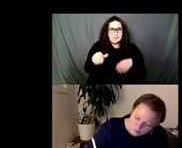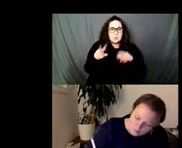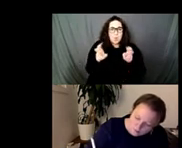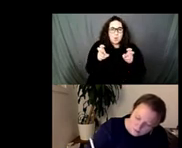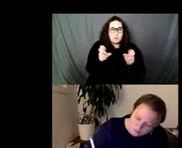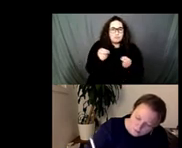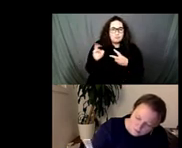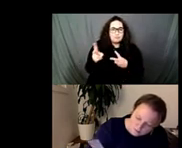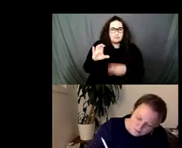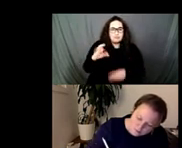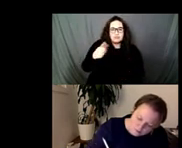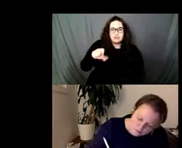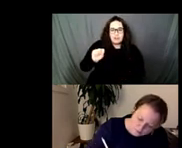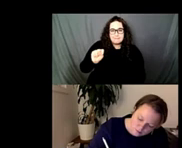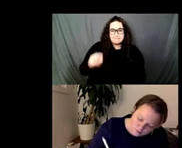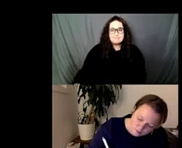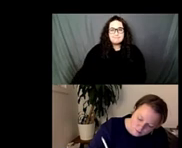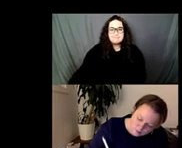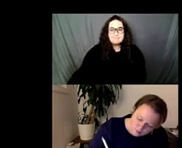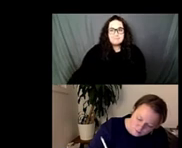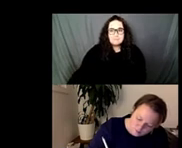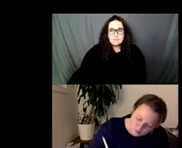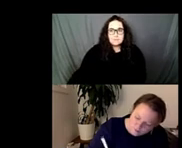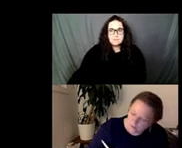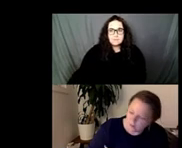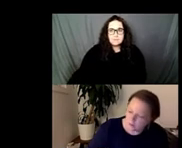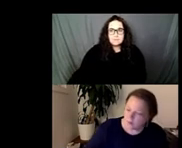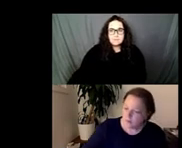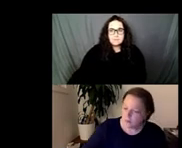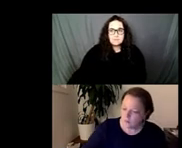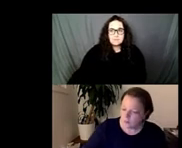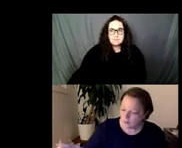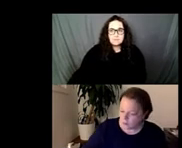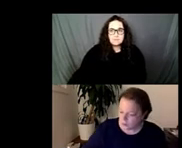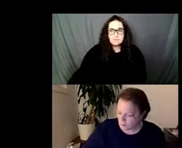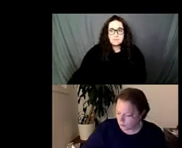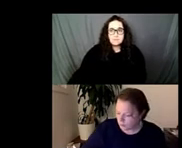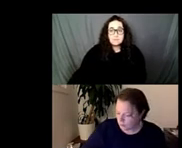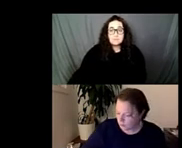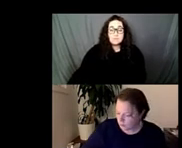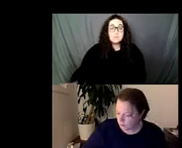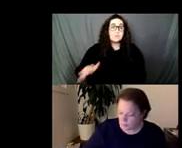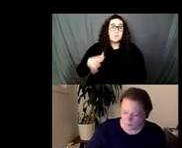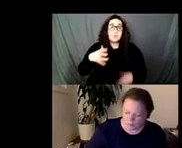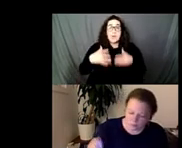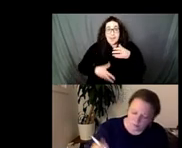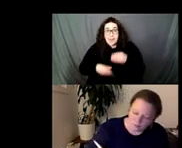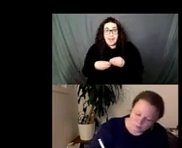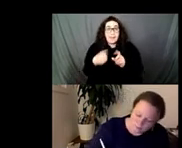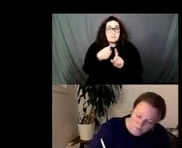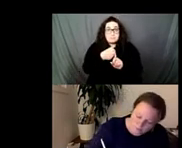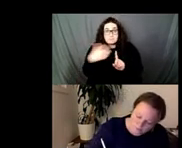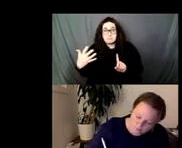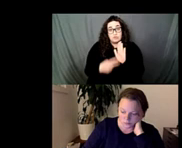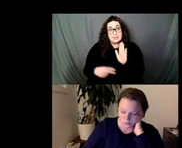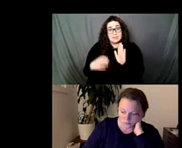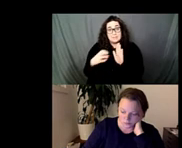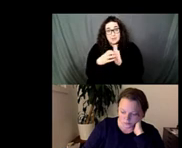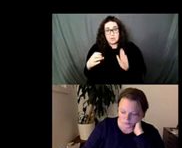and you're welcome to expand on that or build off of comments that you heard this evening from Joshua or otherwise